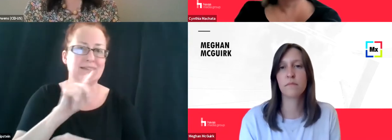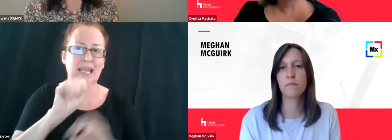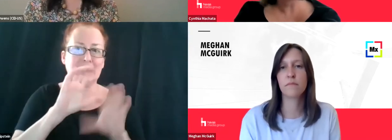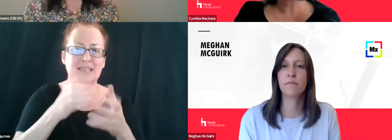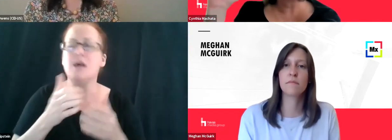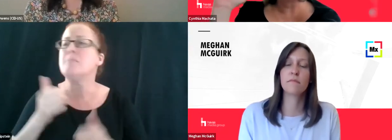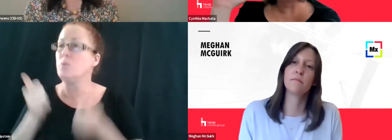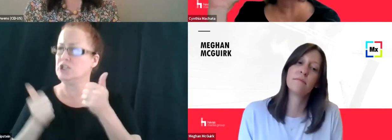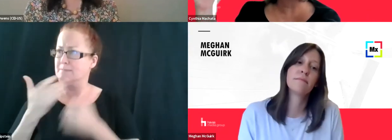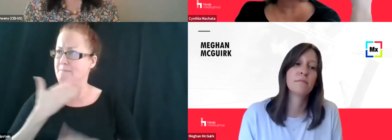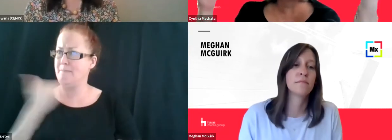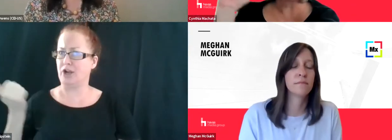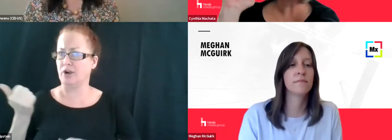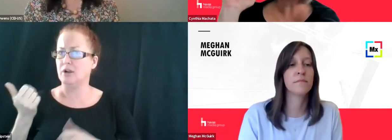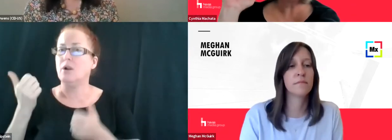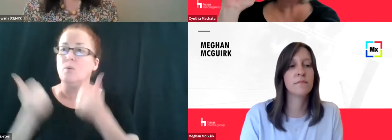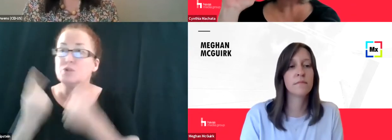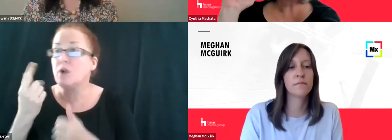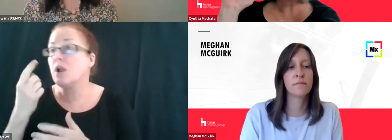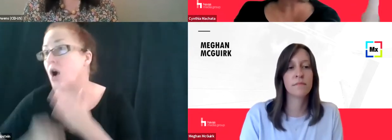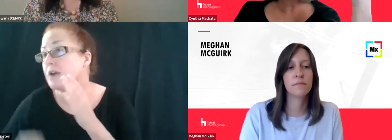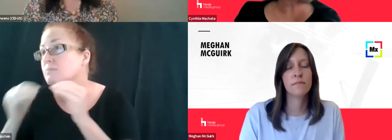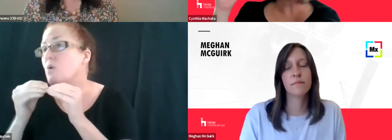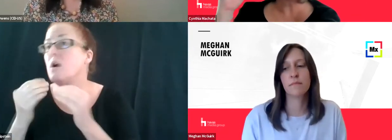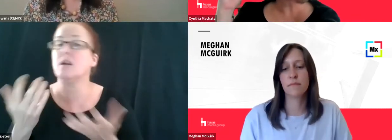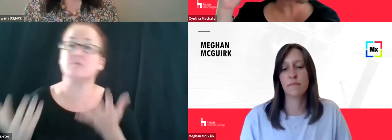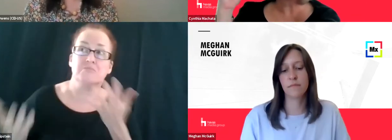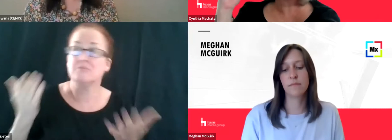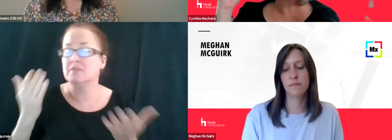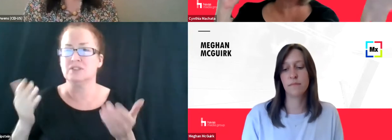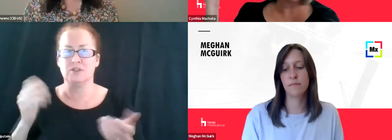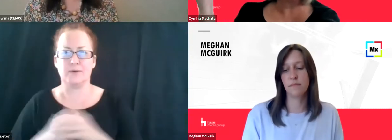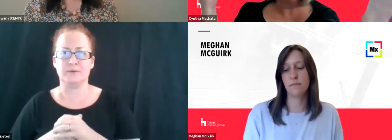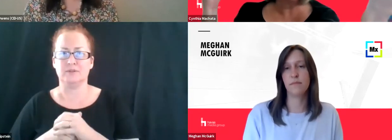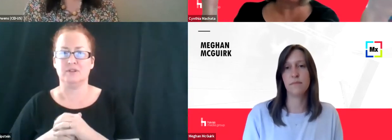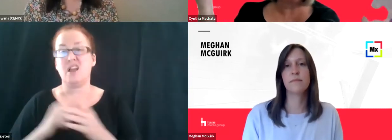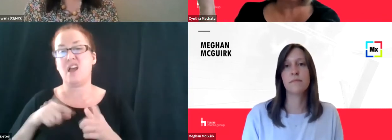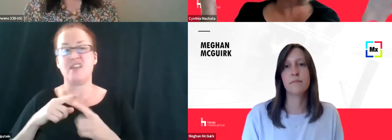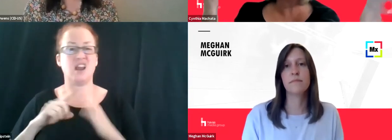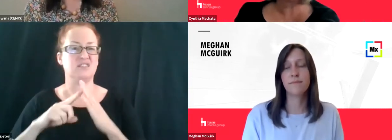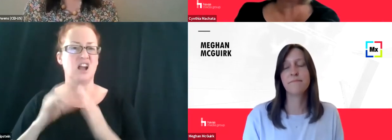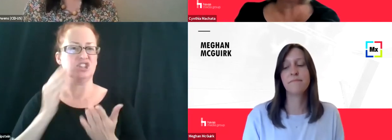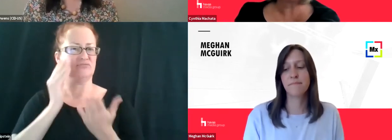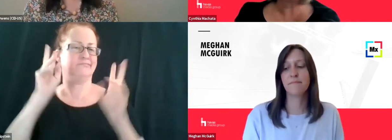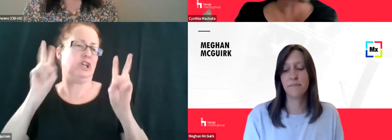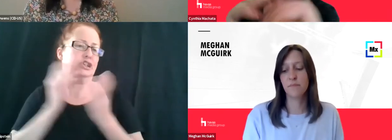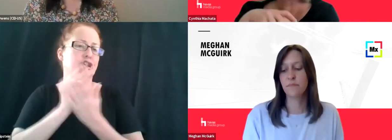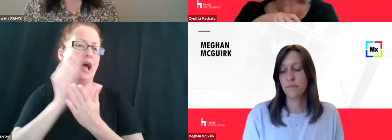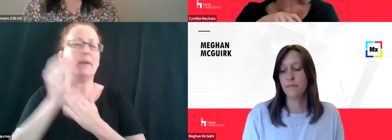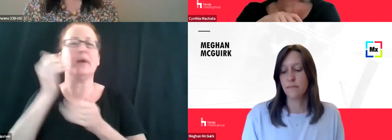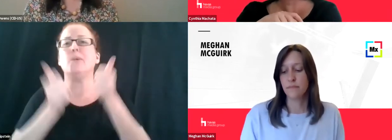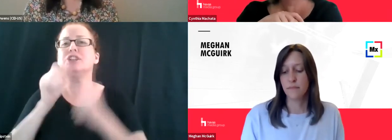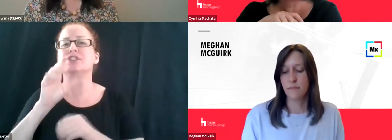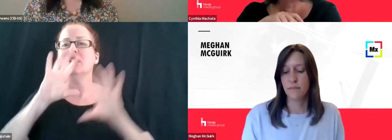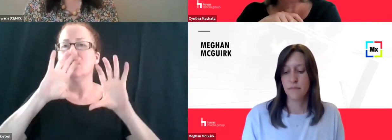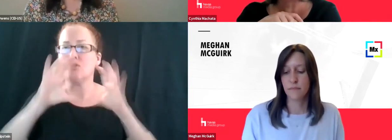largest scale, which one costs more or less. So then I start to basically shop. I shop around for which data set makes the most sense